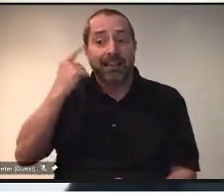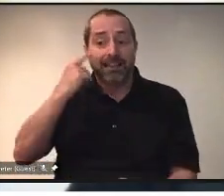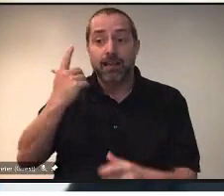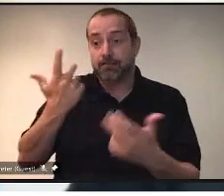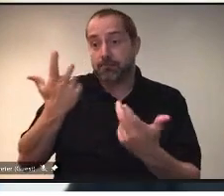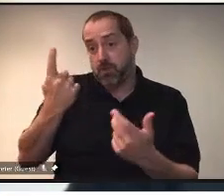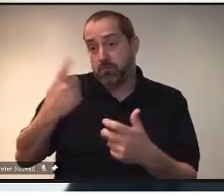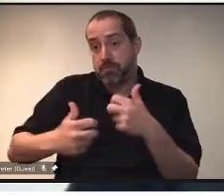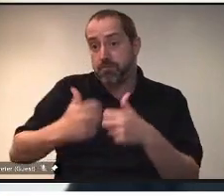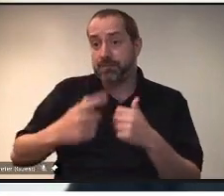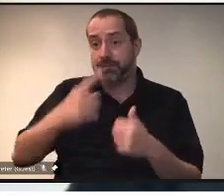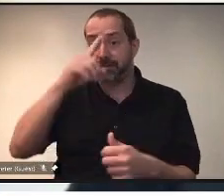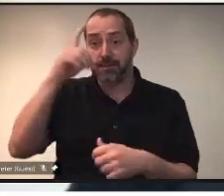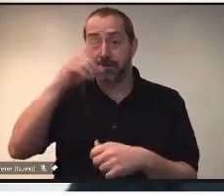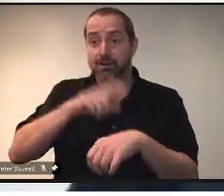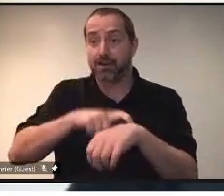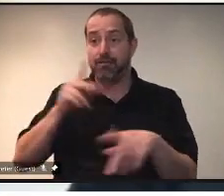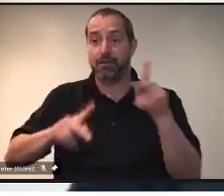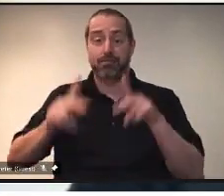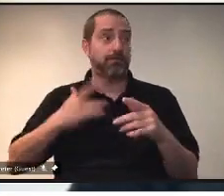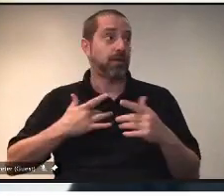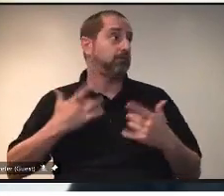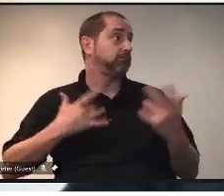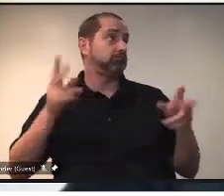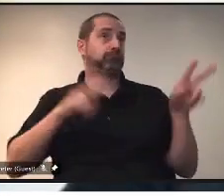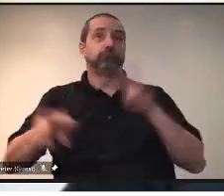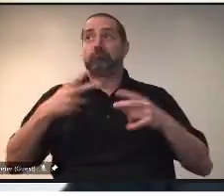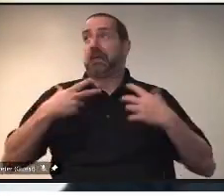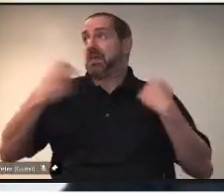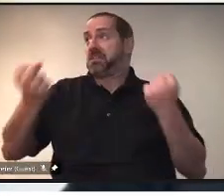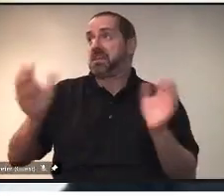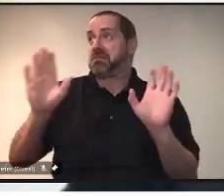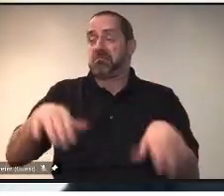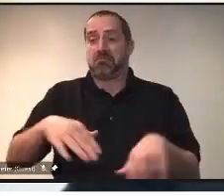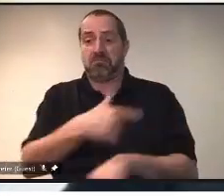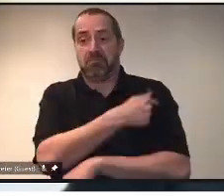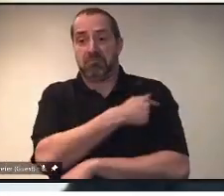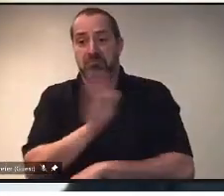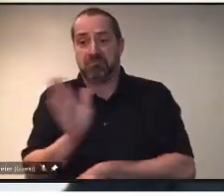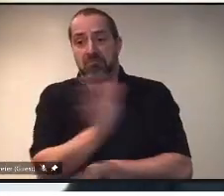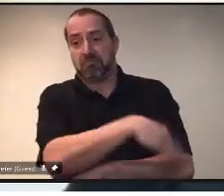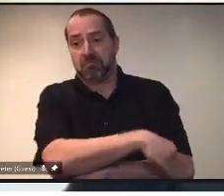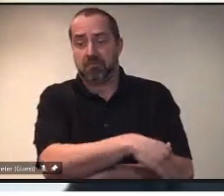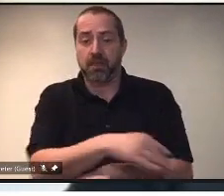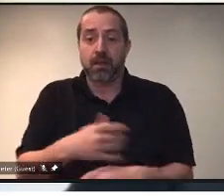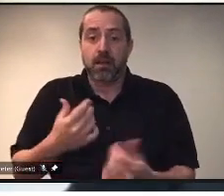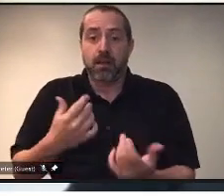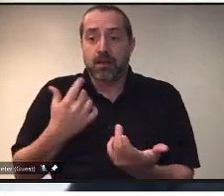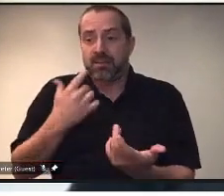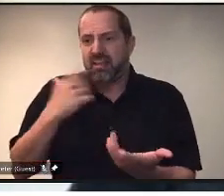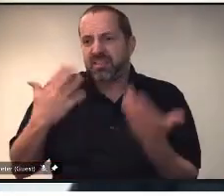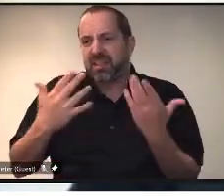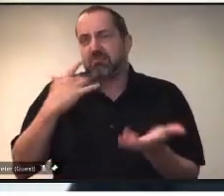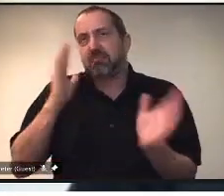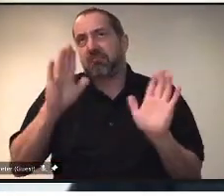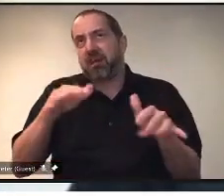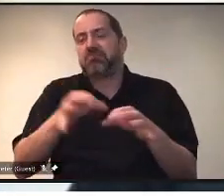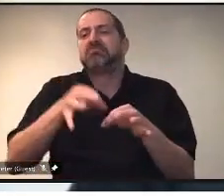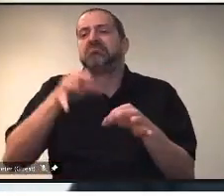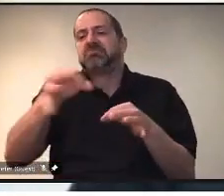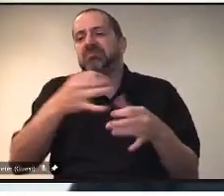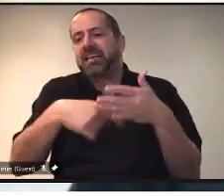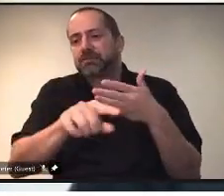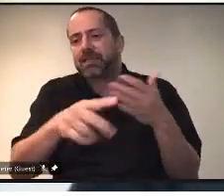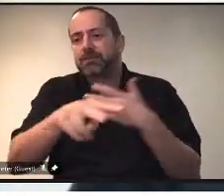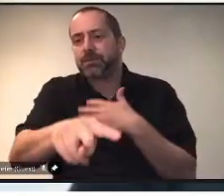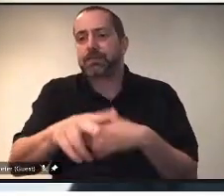looking at getting vaccinated. as Dr. Shahab indicated earlier, they people are saying, oh, we'll get it done next week or the week after we need you to get it